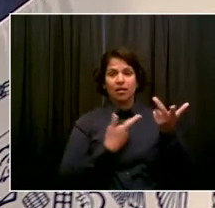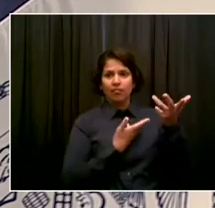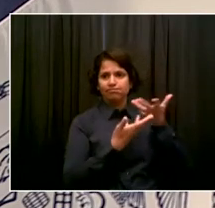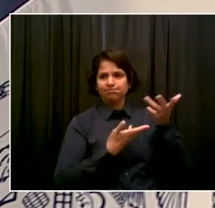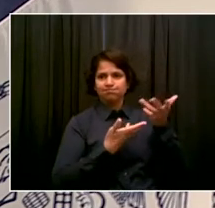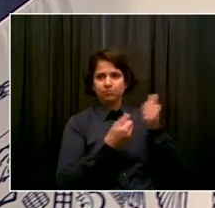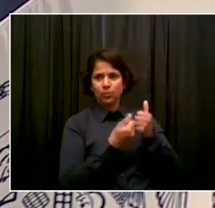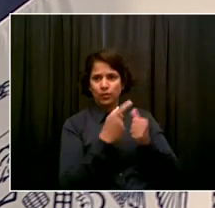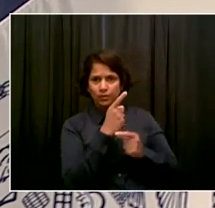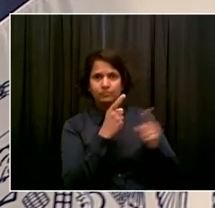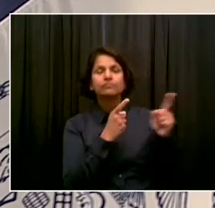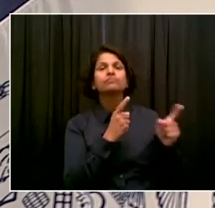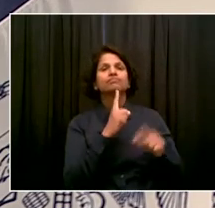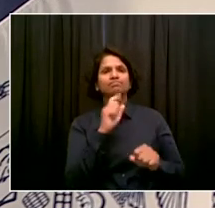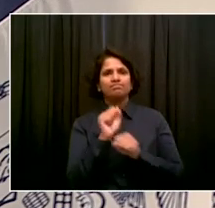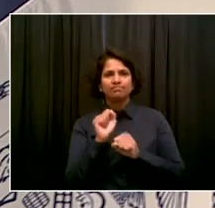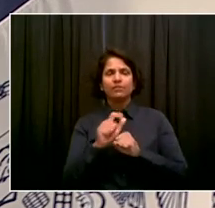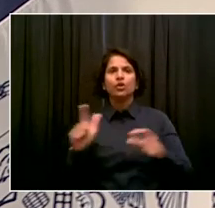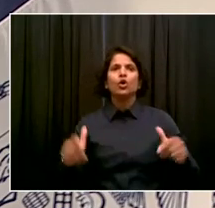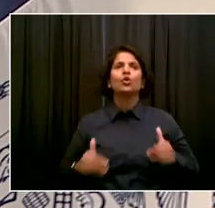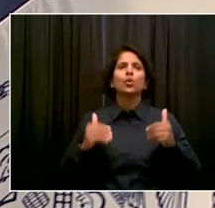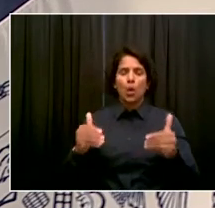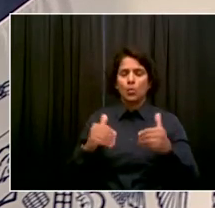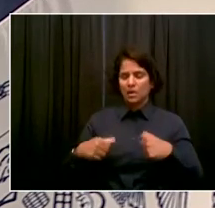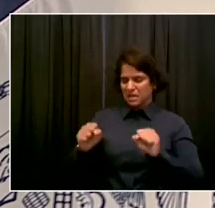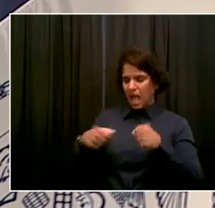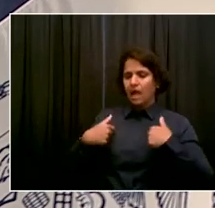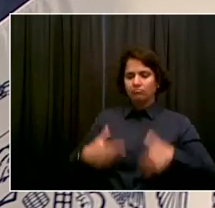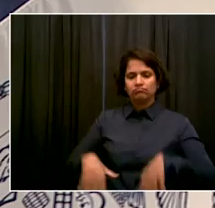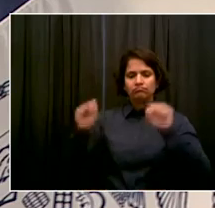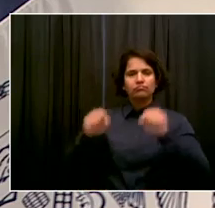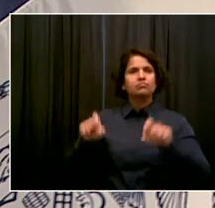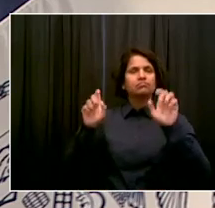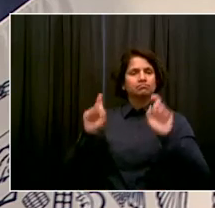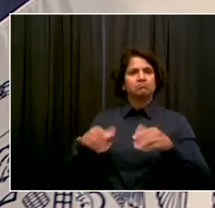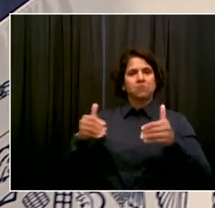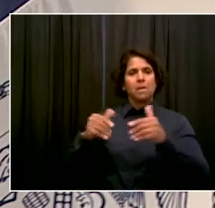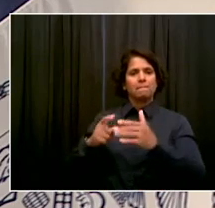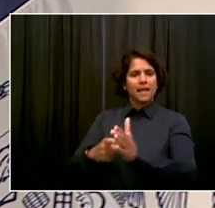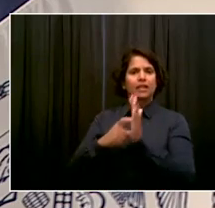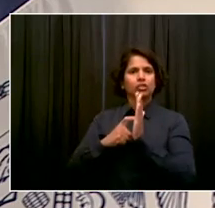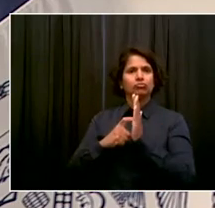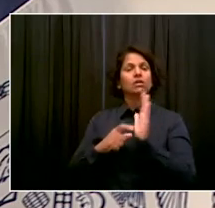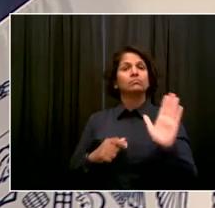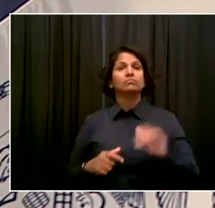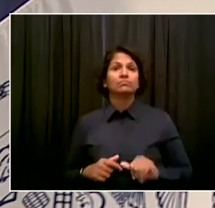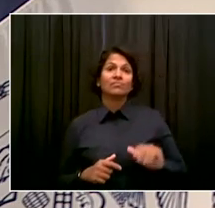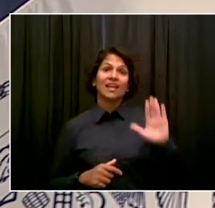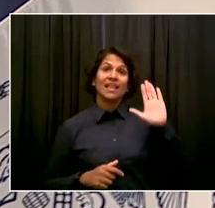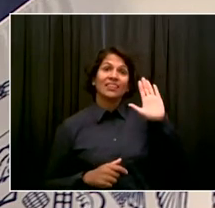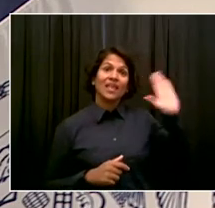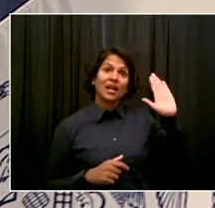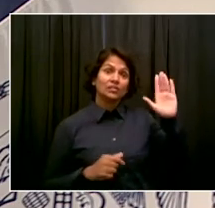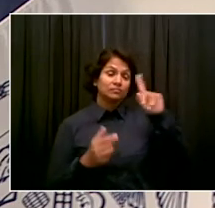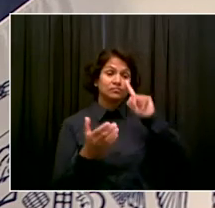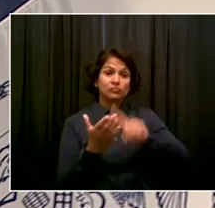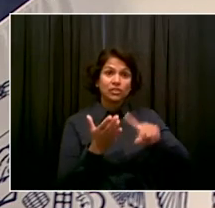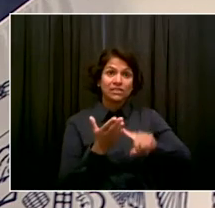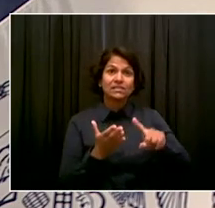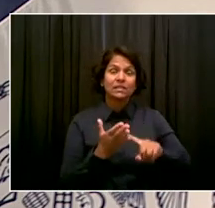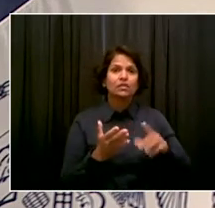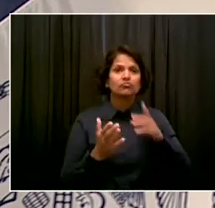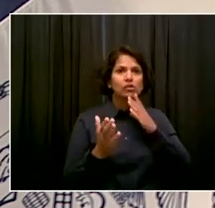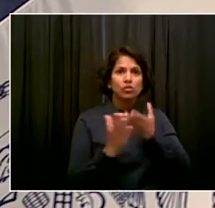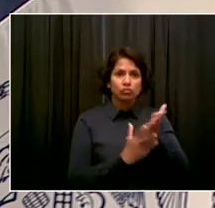approval. That was thorough unto itself. And obviously, we've seen with our own eyes, well over 160 million